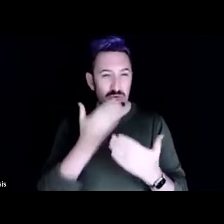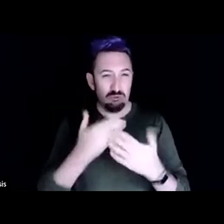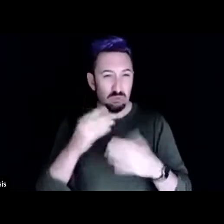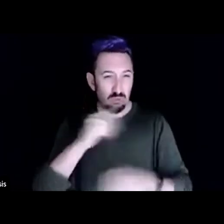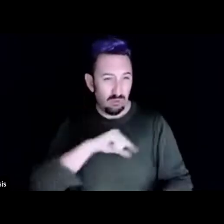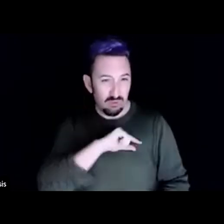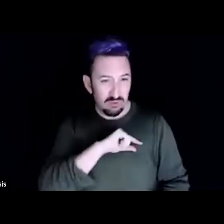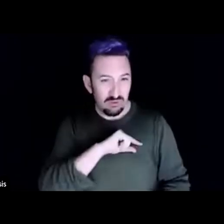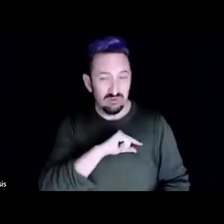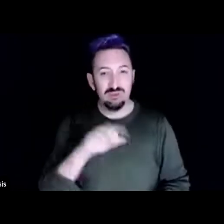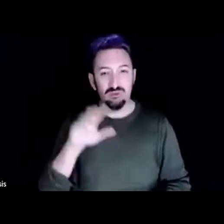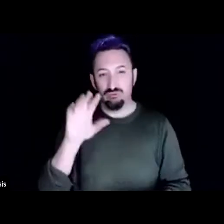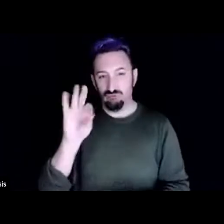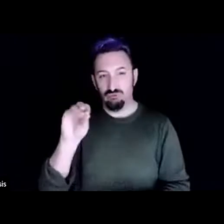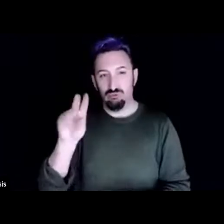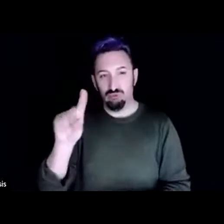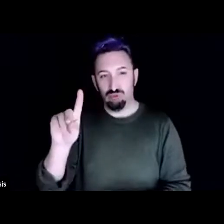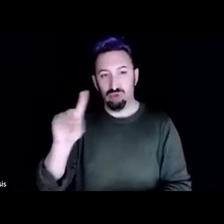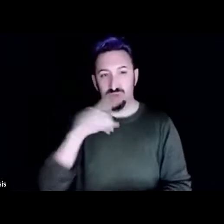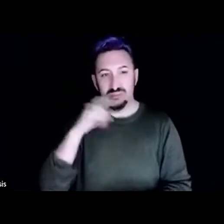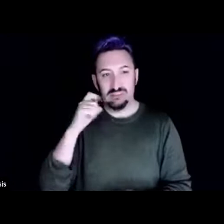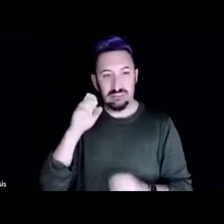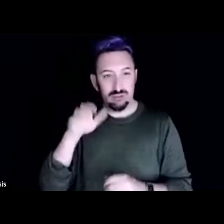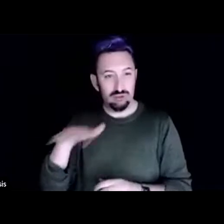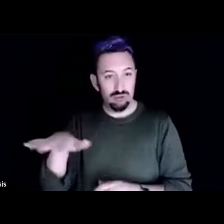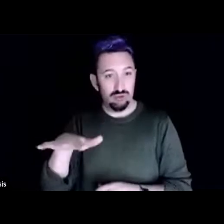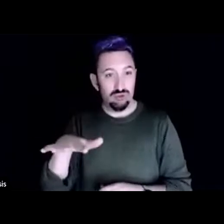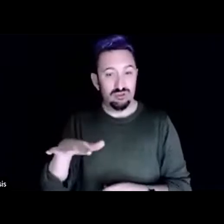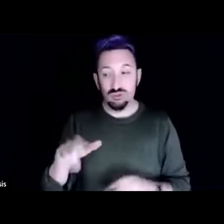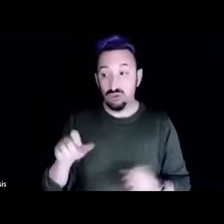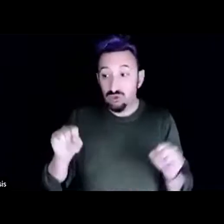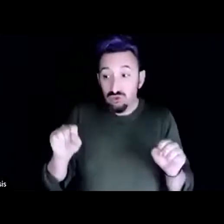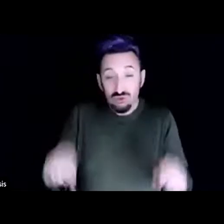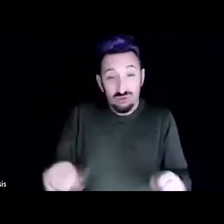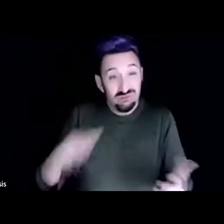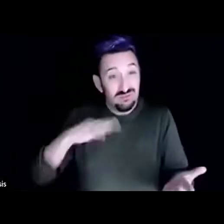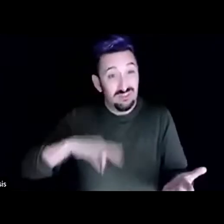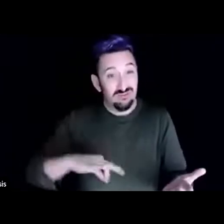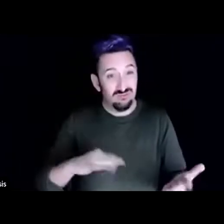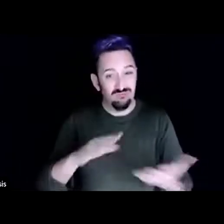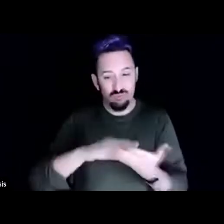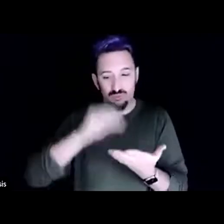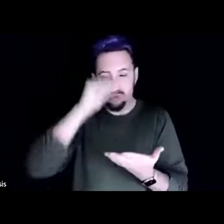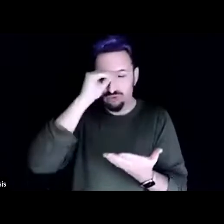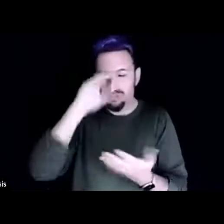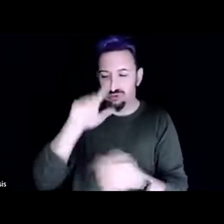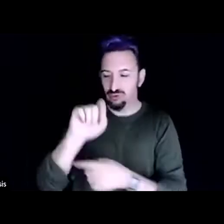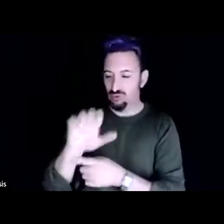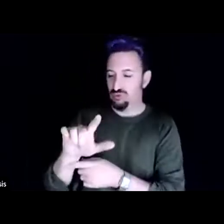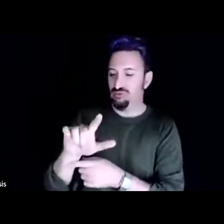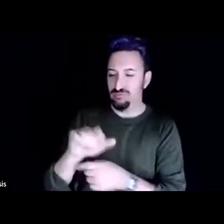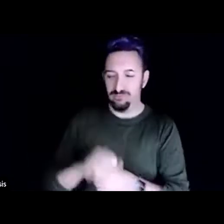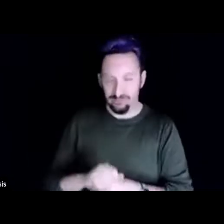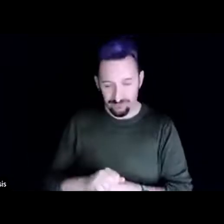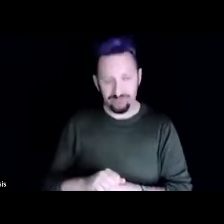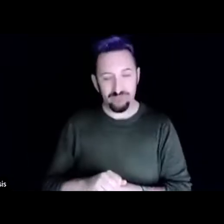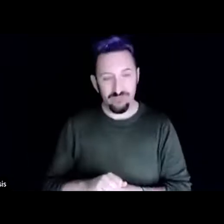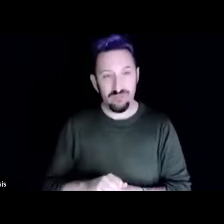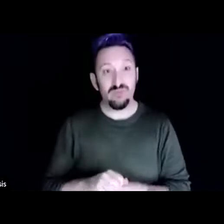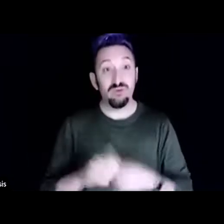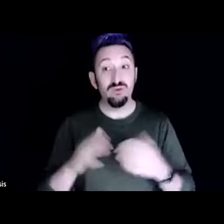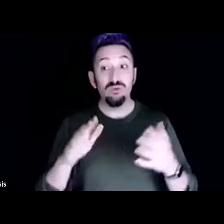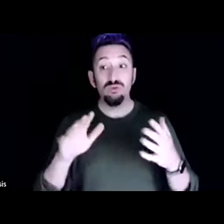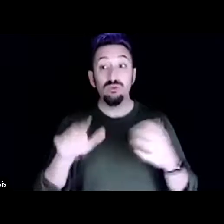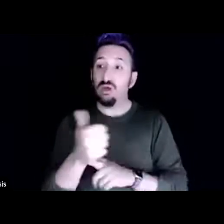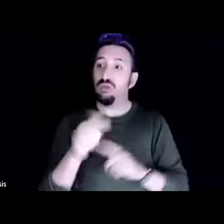the tools and some of the techniques of permaculture. So the other question we have is like, how do we